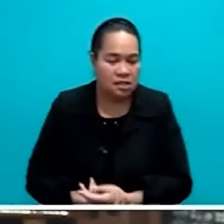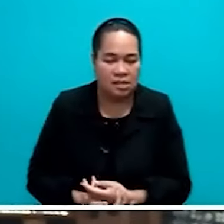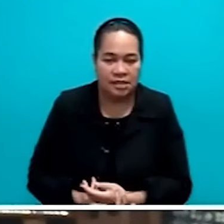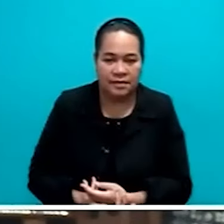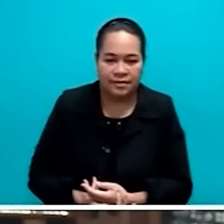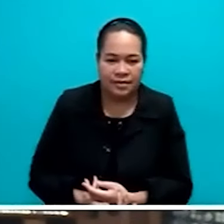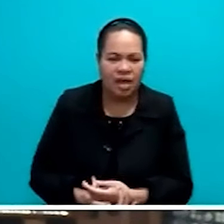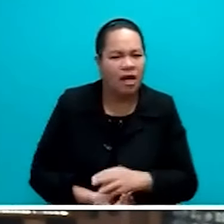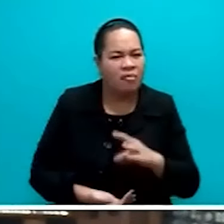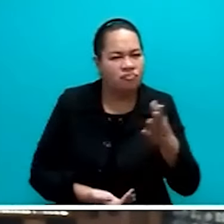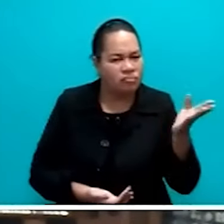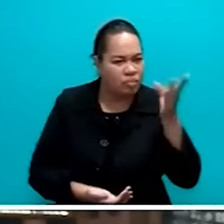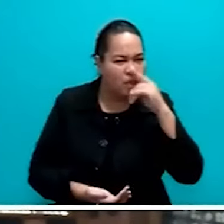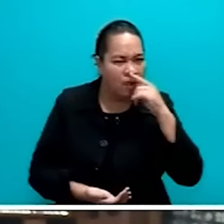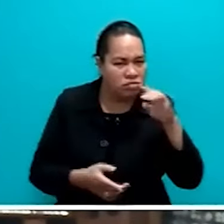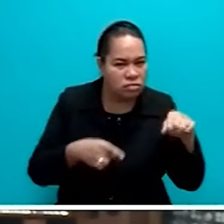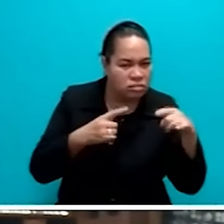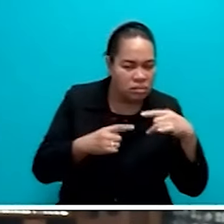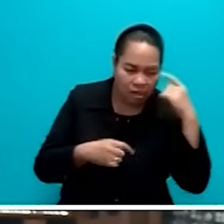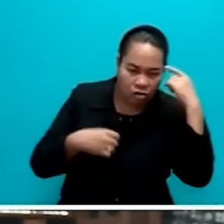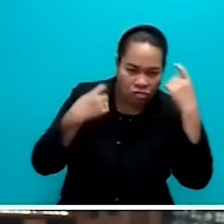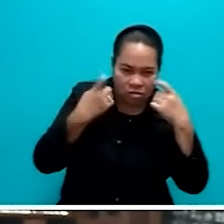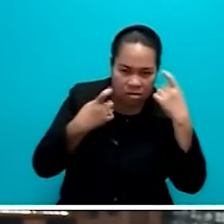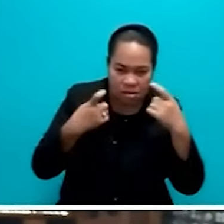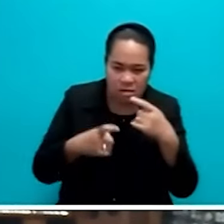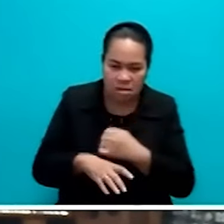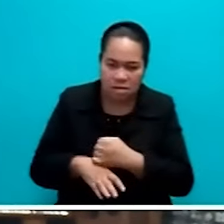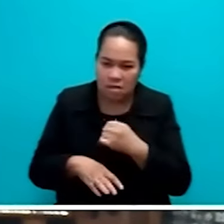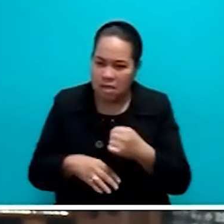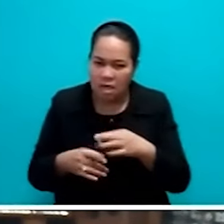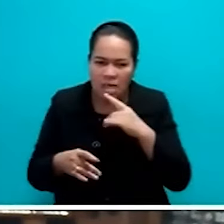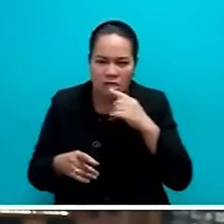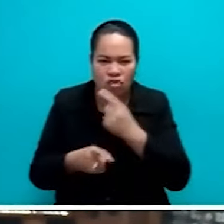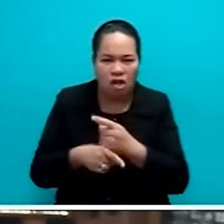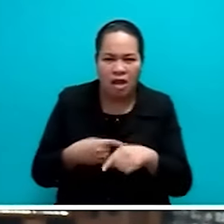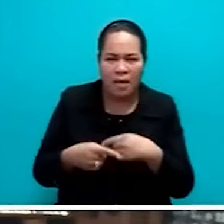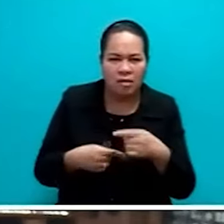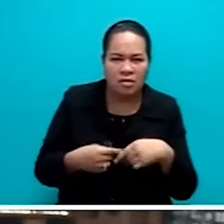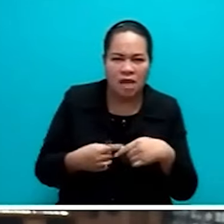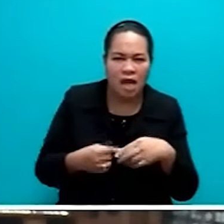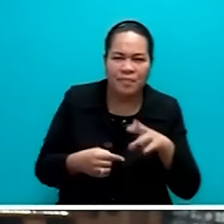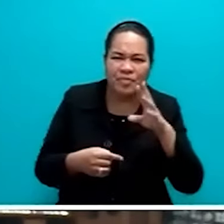Concerns have been raised by some Honourable Members on the propensity of racial vilification on social media.